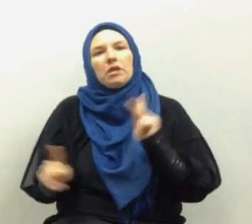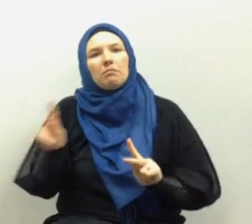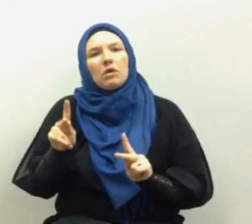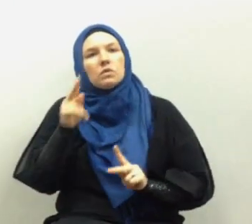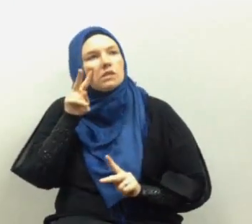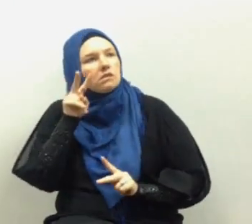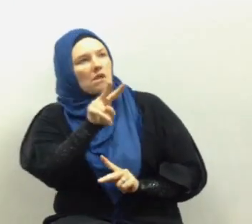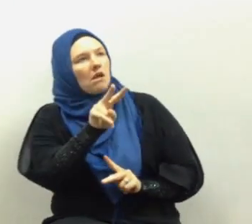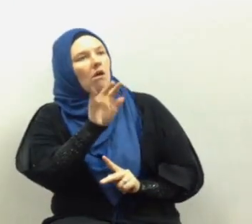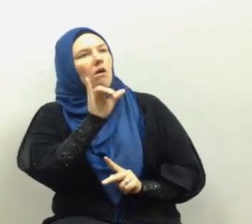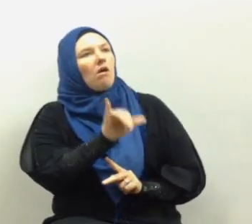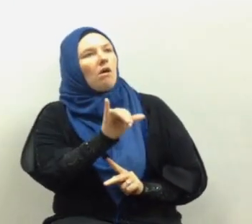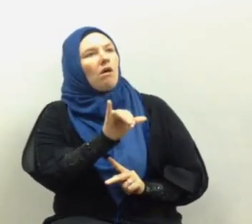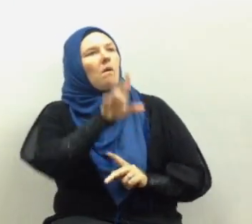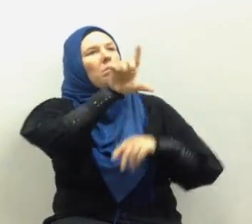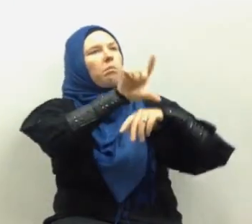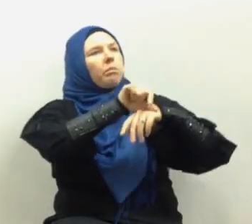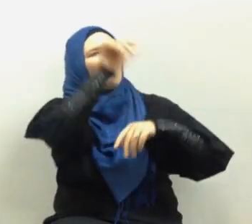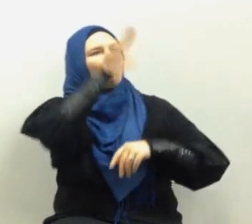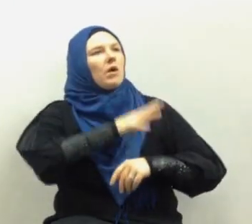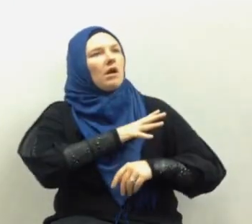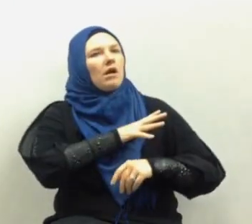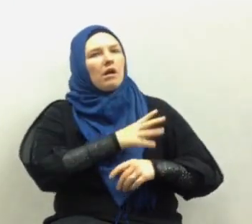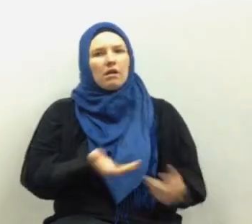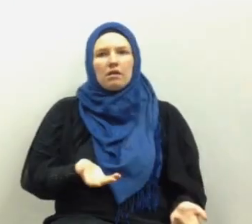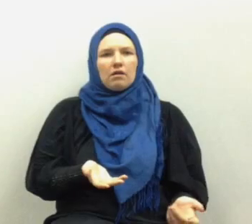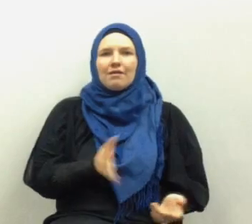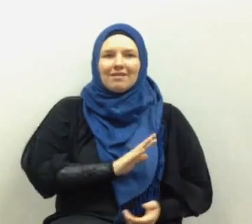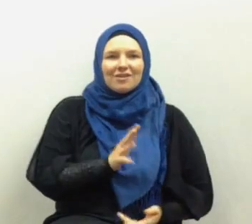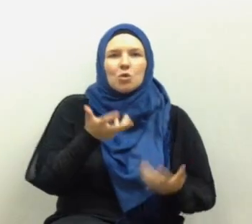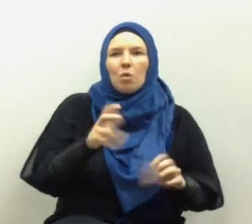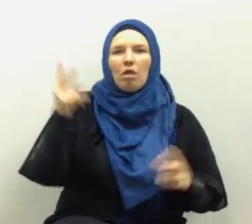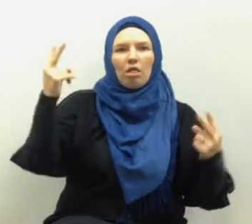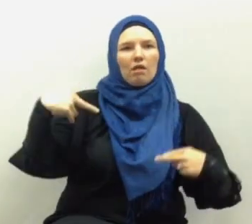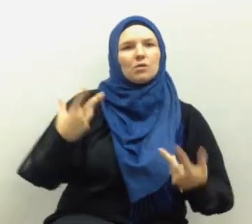want his people to see him smaller than his size